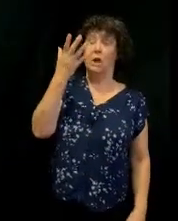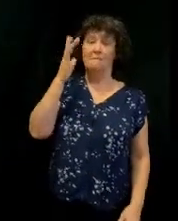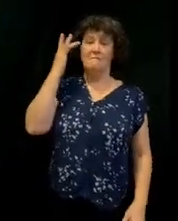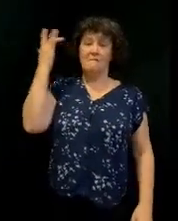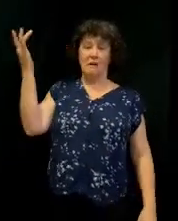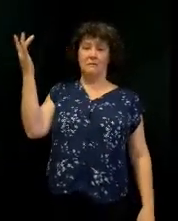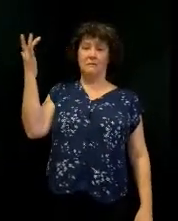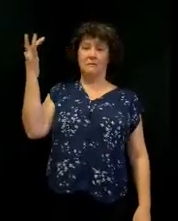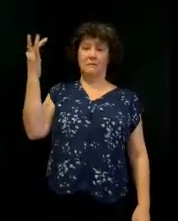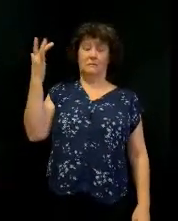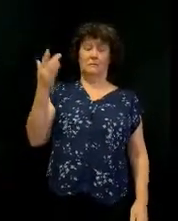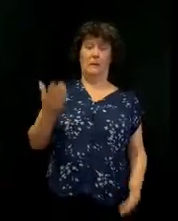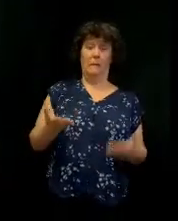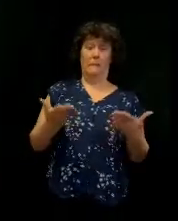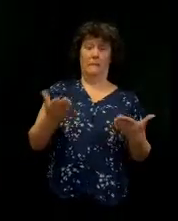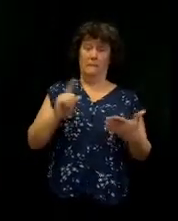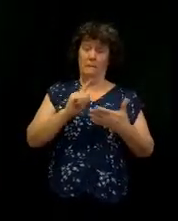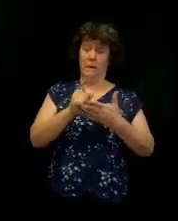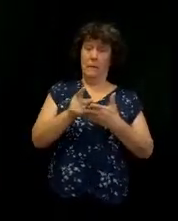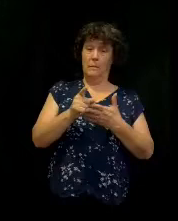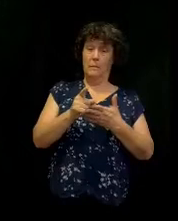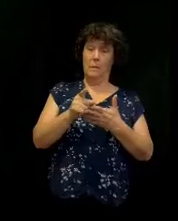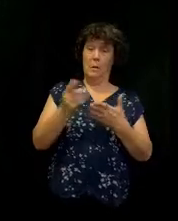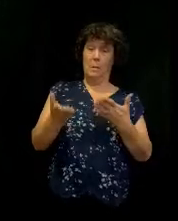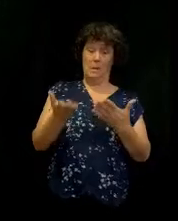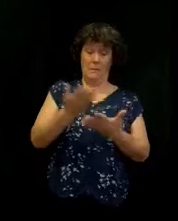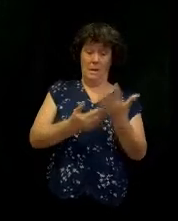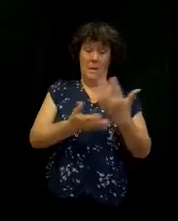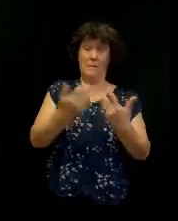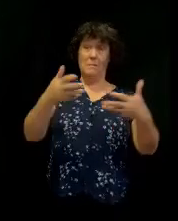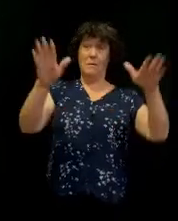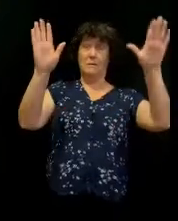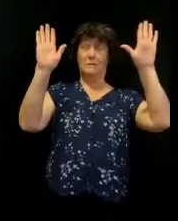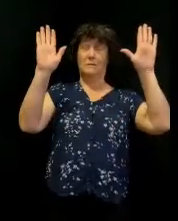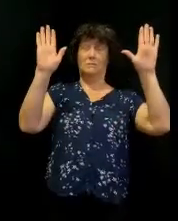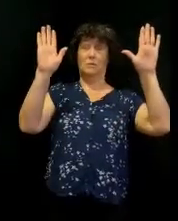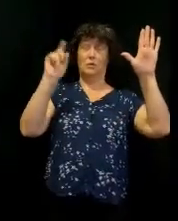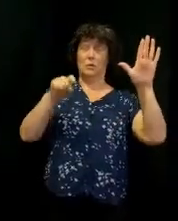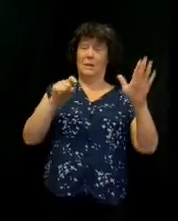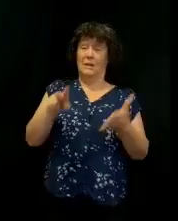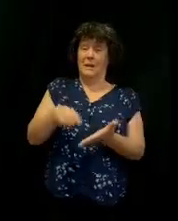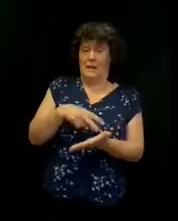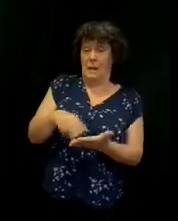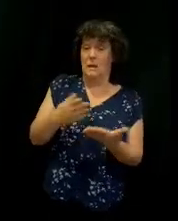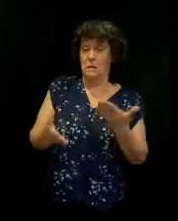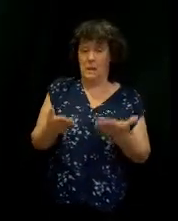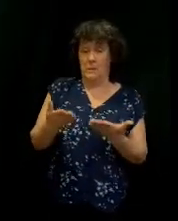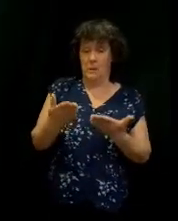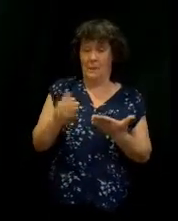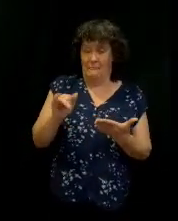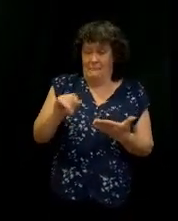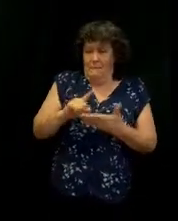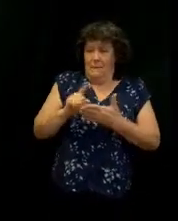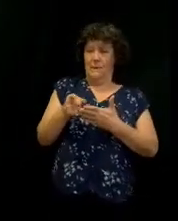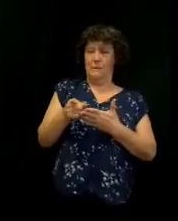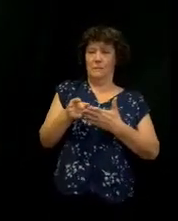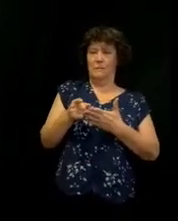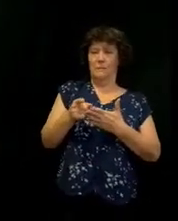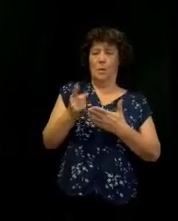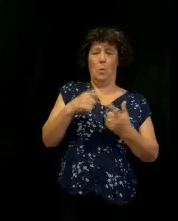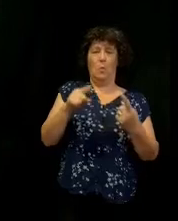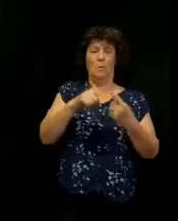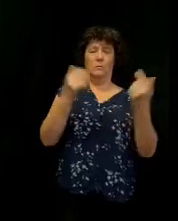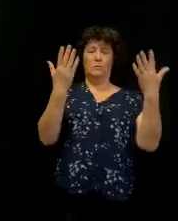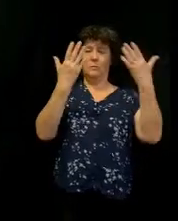When things are going, it's in that moment you probably need to lift your hand. It's probably in that moment that you dance. It's probably in that moment when it's the darkest time.